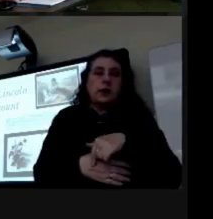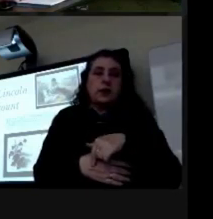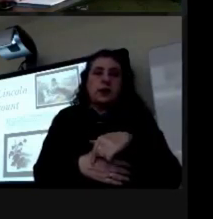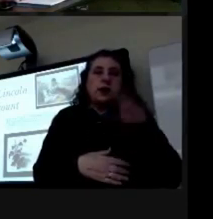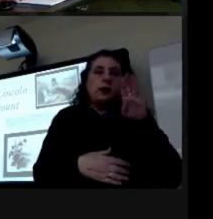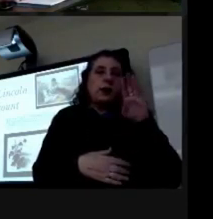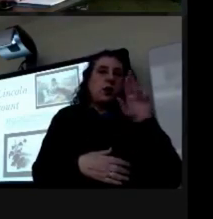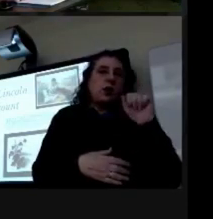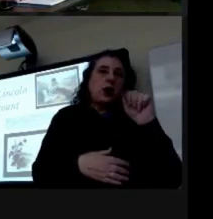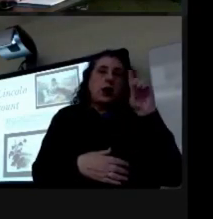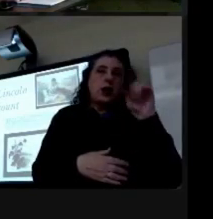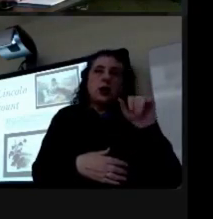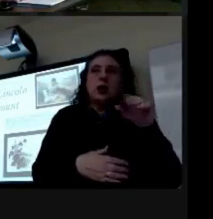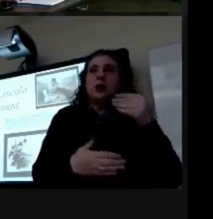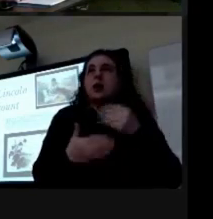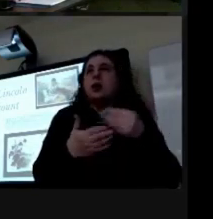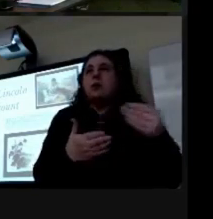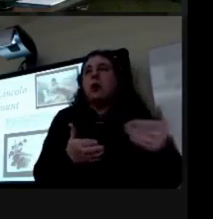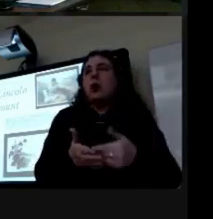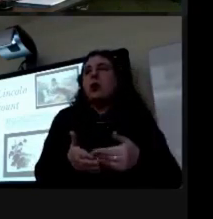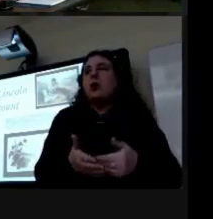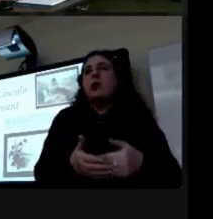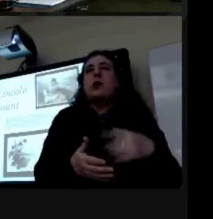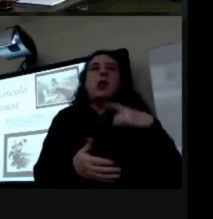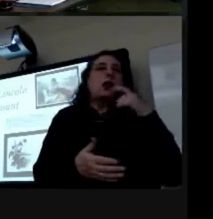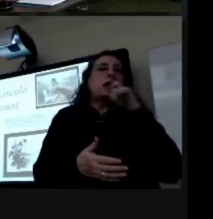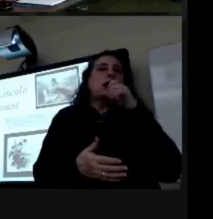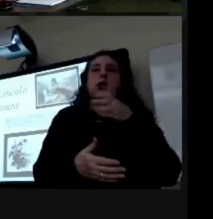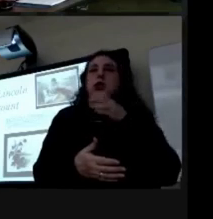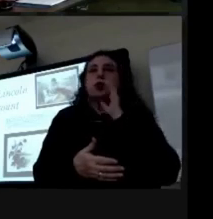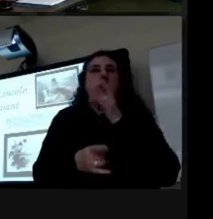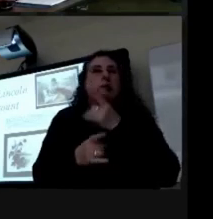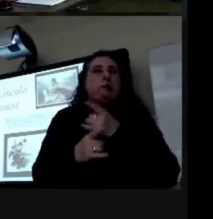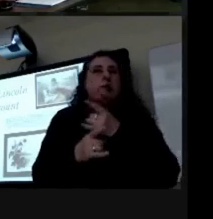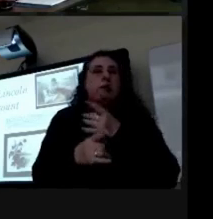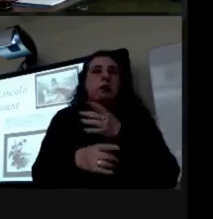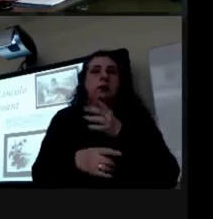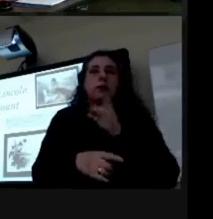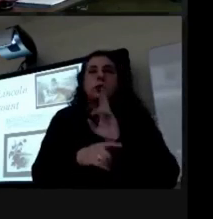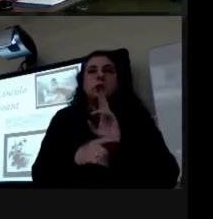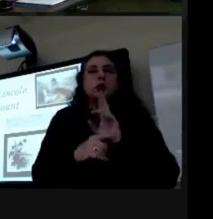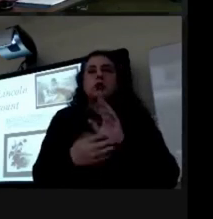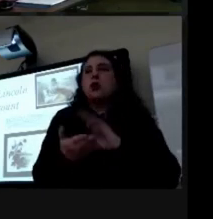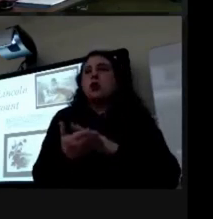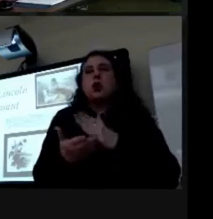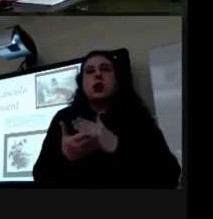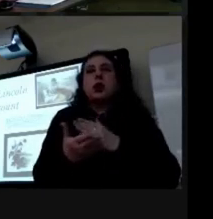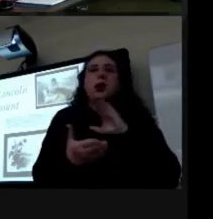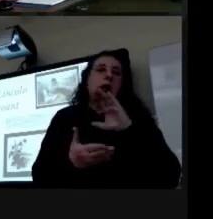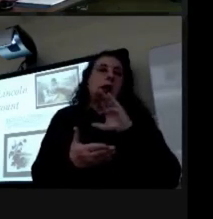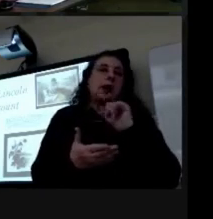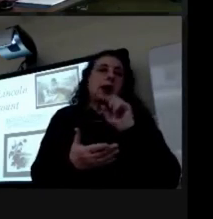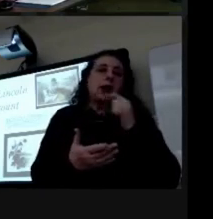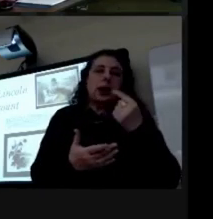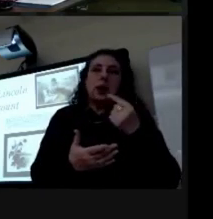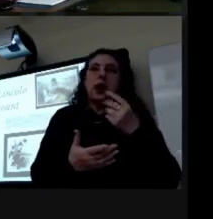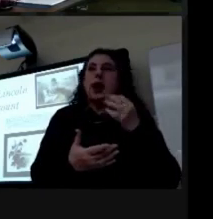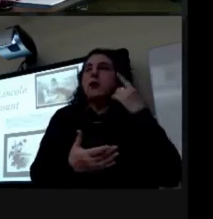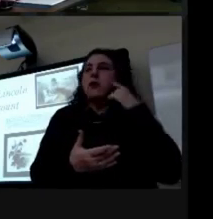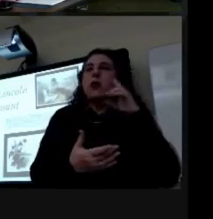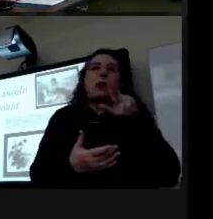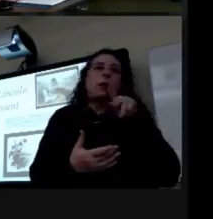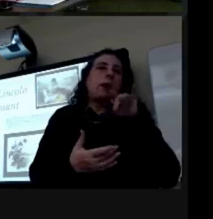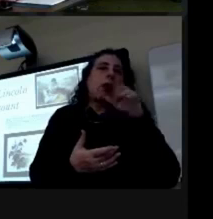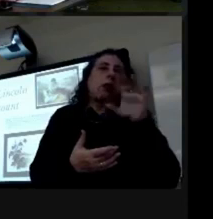brandy was one thing they bought a lot but the lingons didn't drink so it was probably used for cooking canning when pick one and it was also used